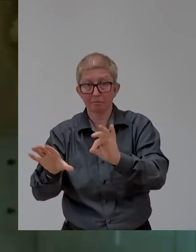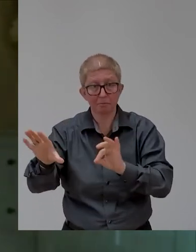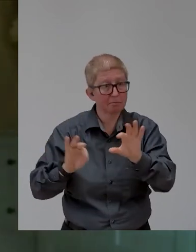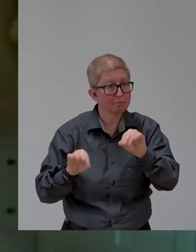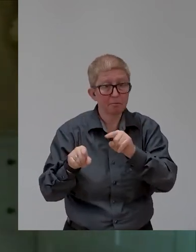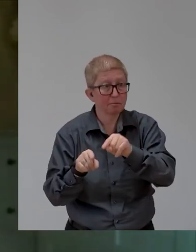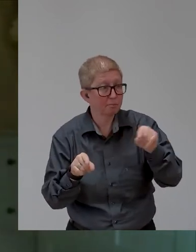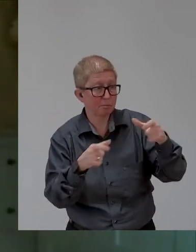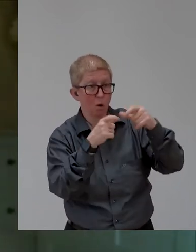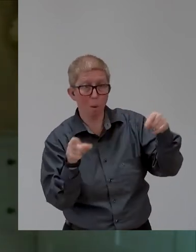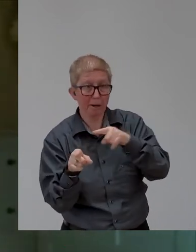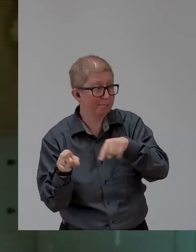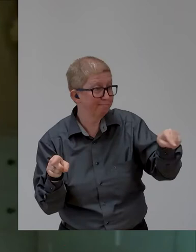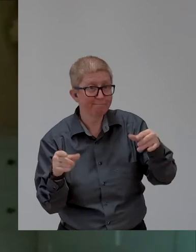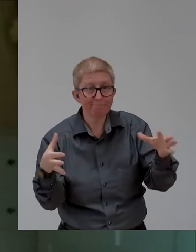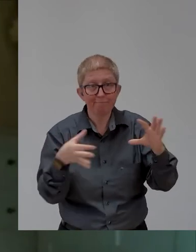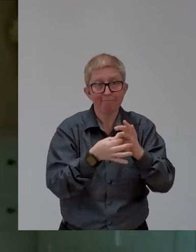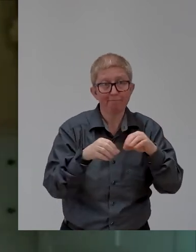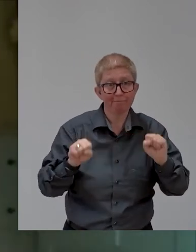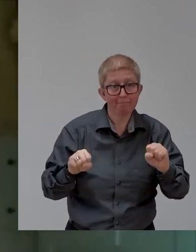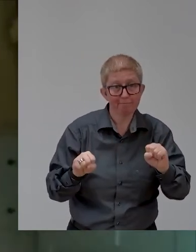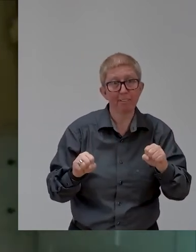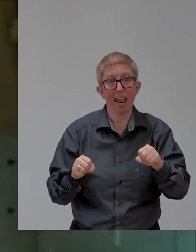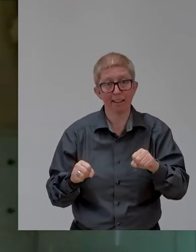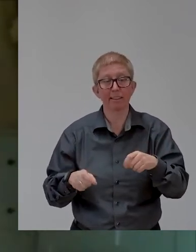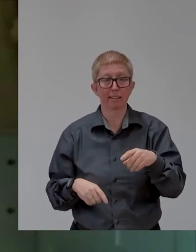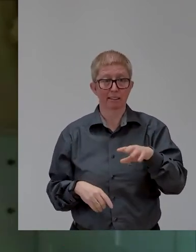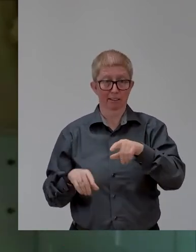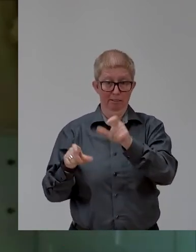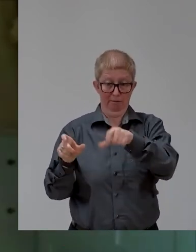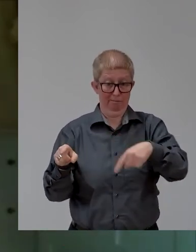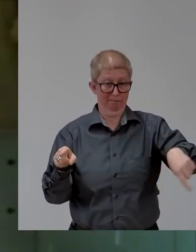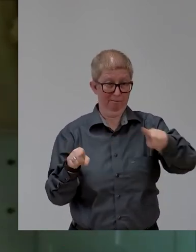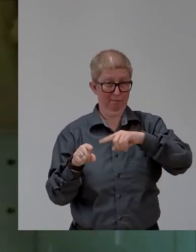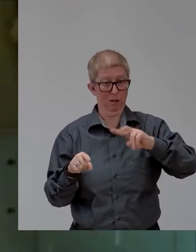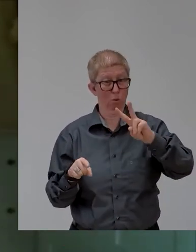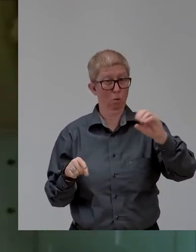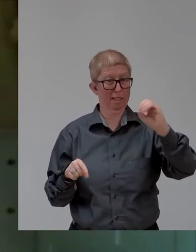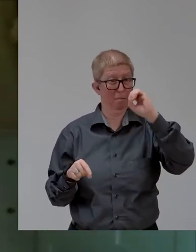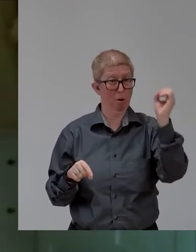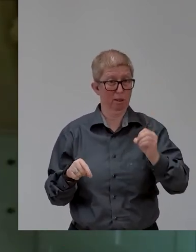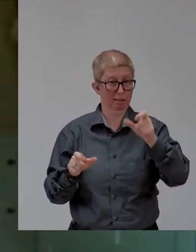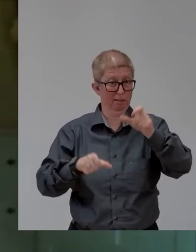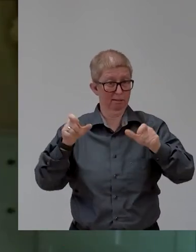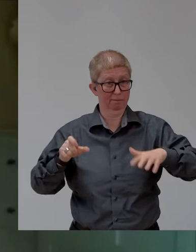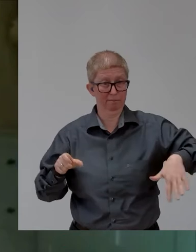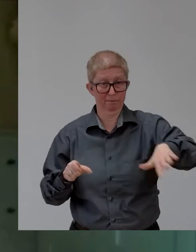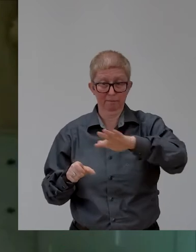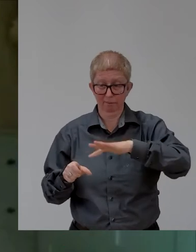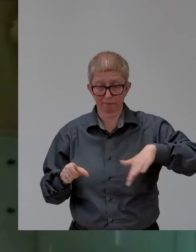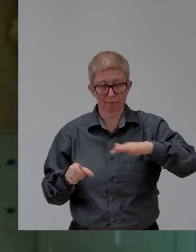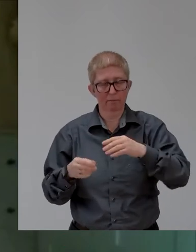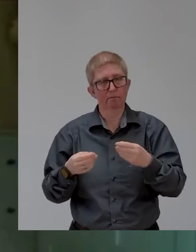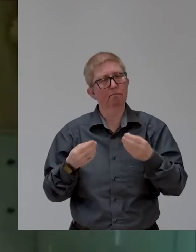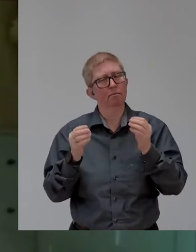is this pool of 20% of the population that are absolutely qualified and frankly have the personal skills